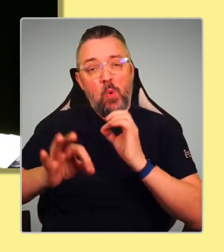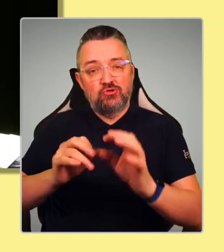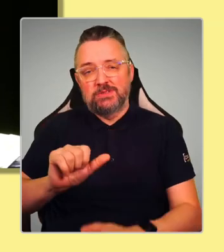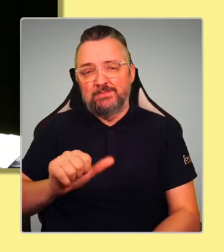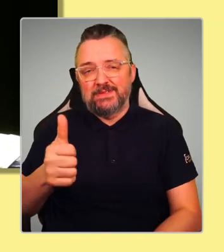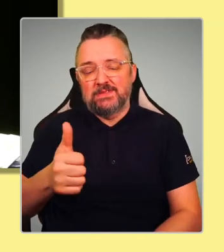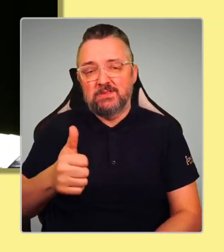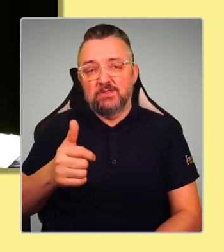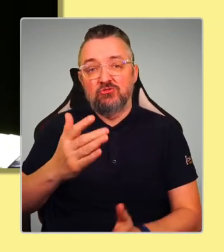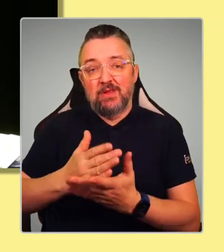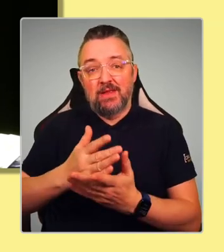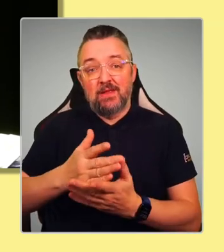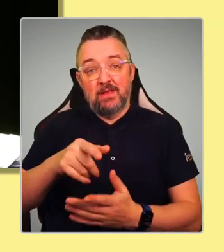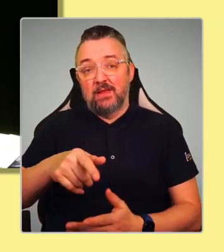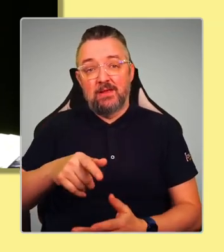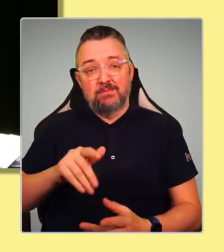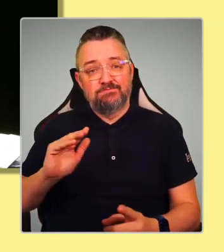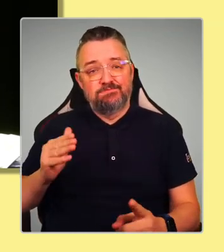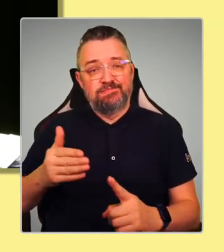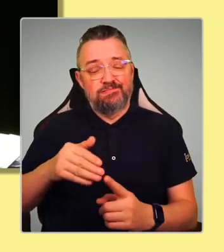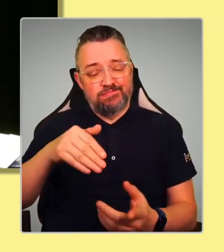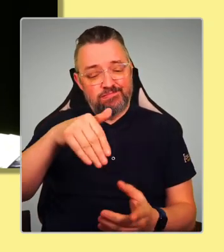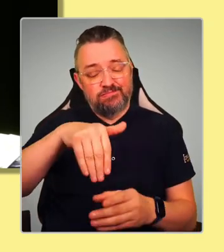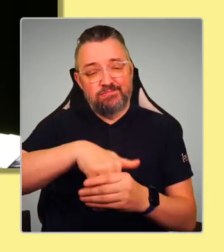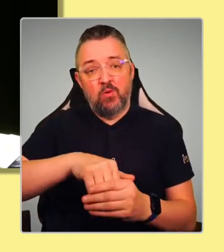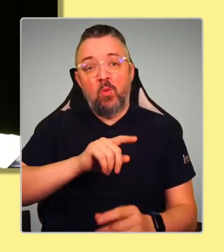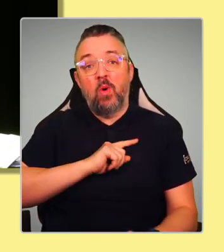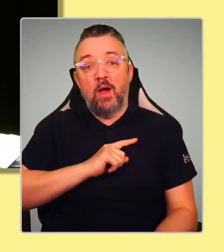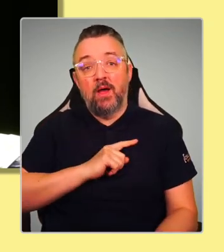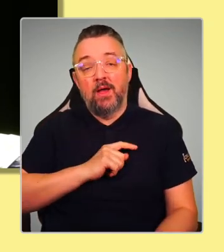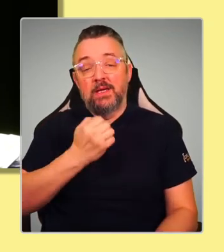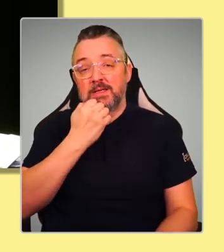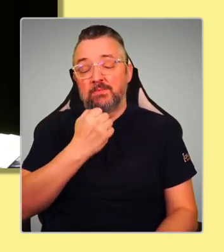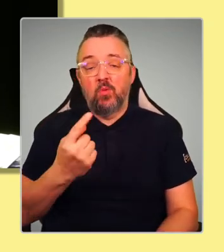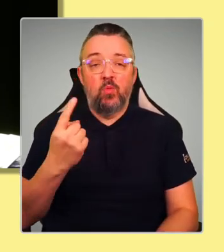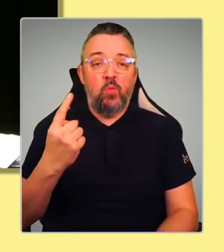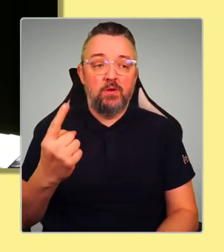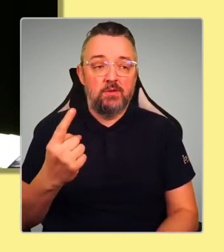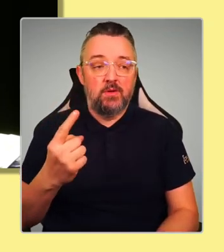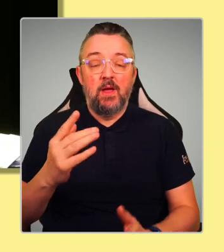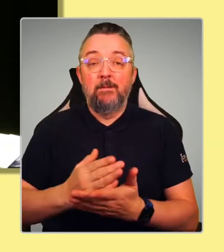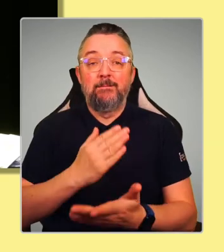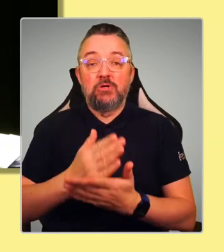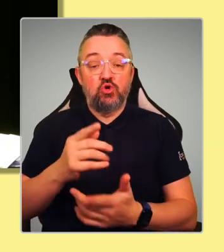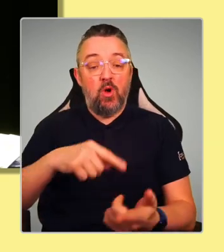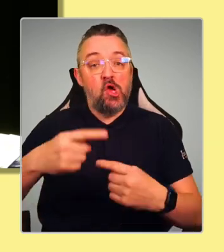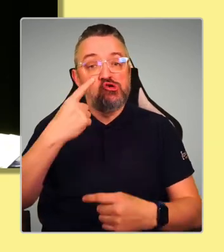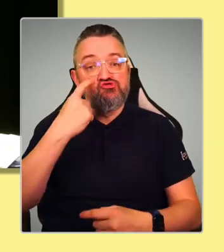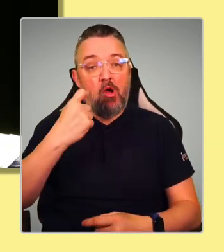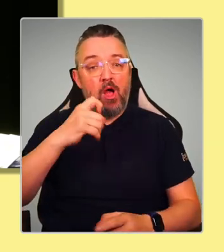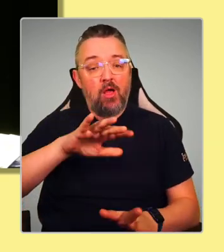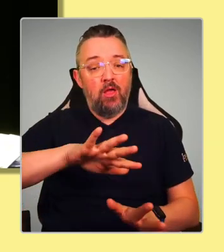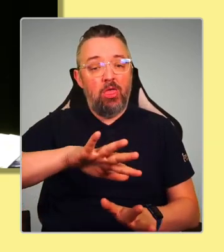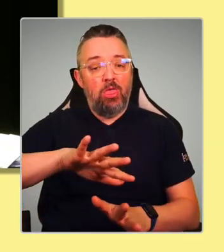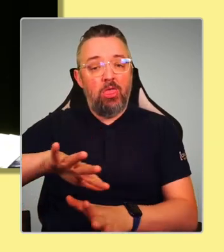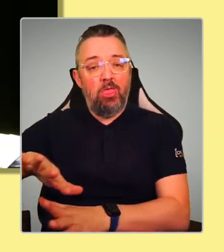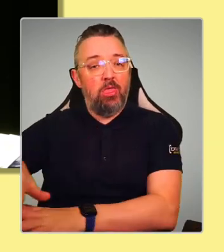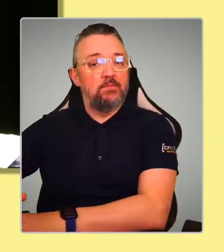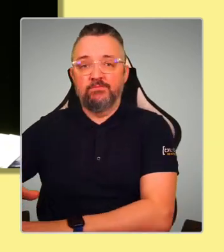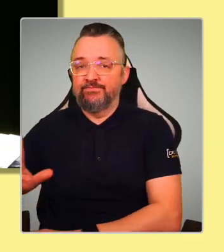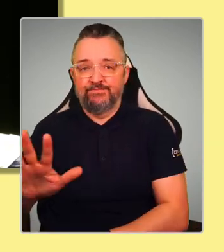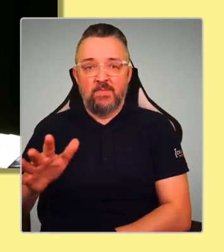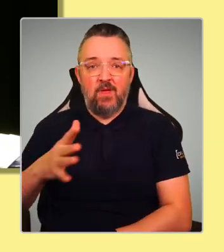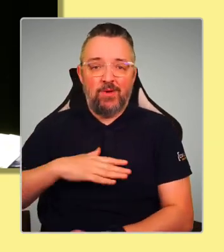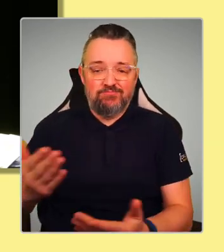question. Because what we need to do is first and foremost, make sure we do not lose the young people from our party. And I've had honestly hundreds